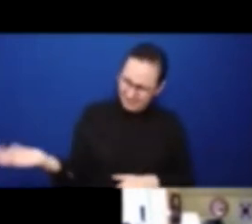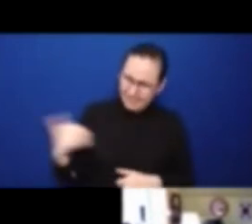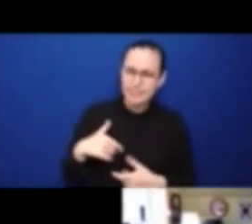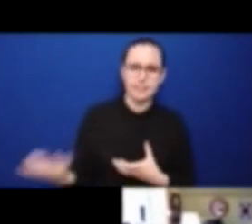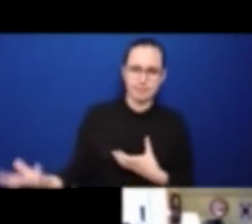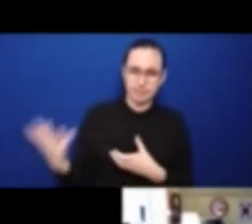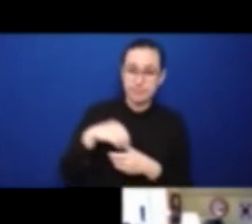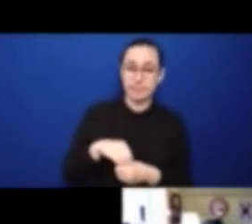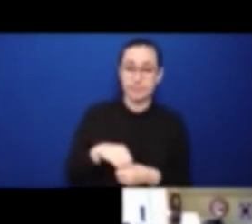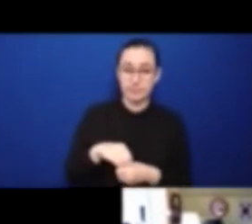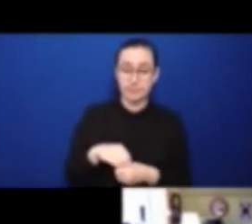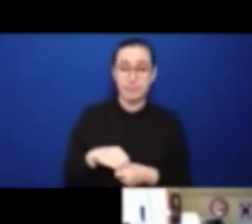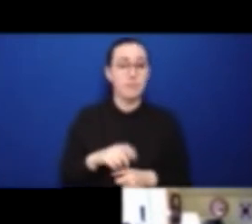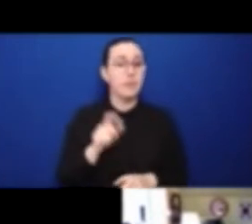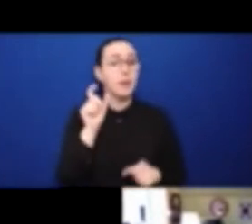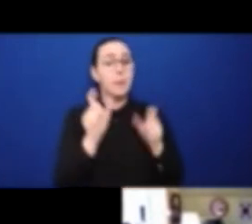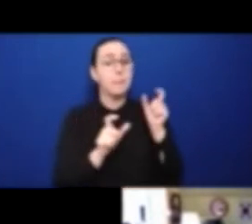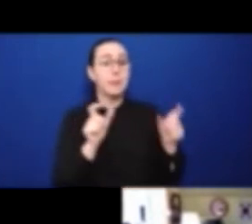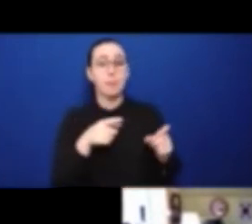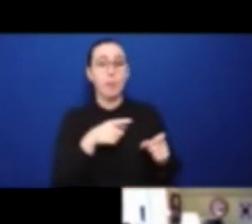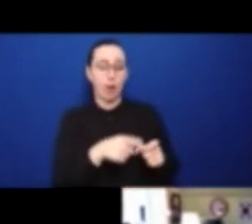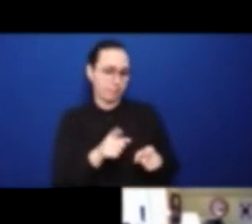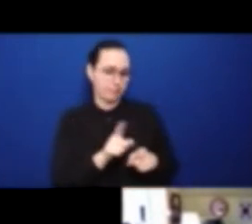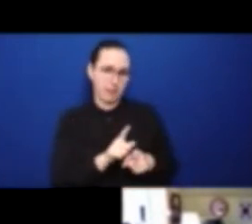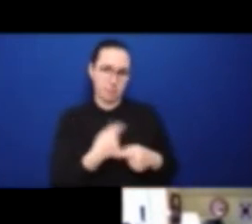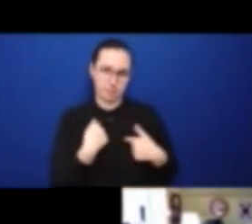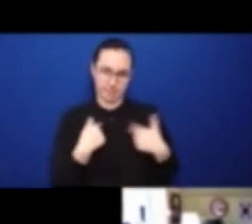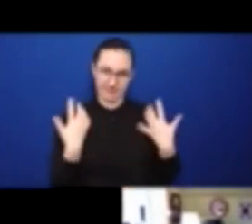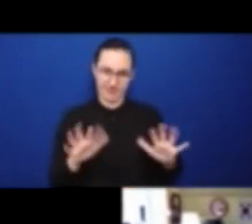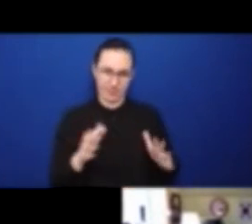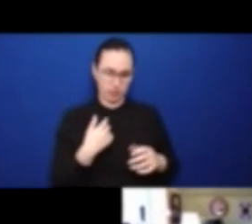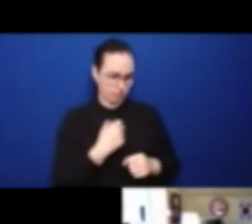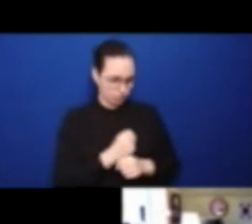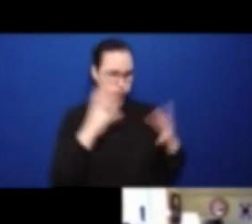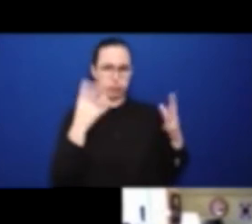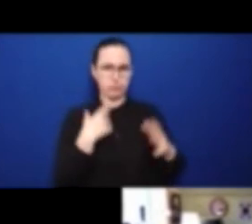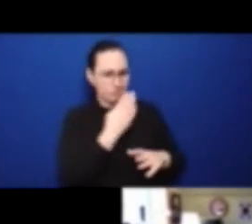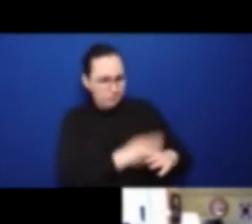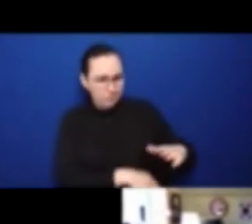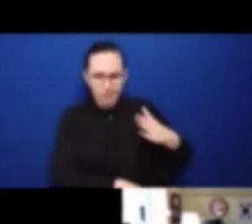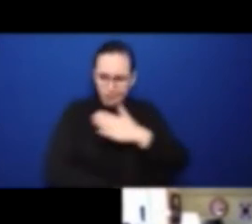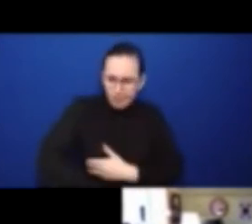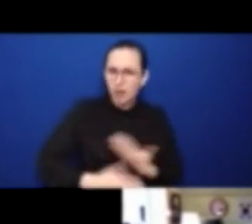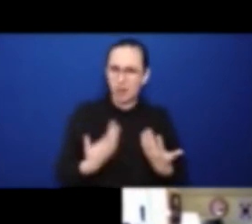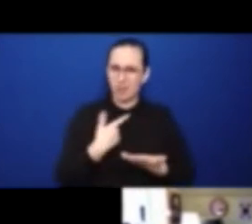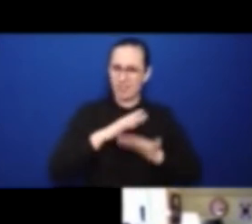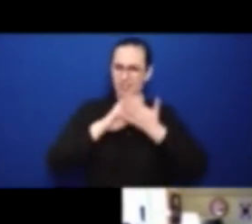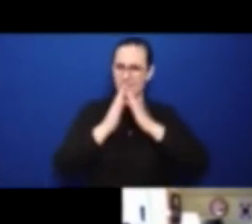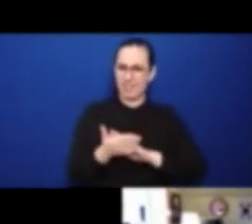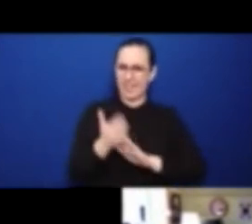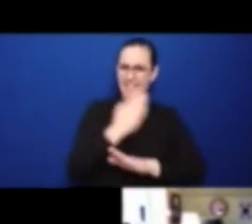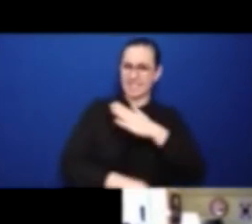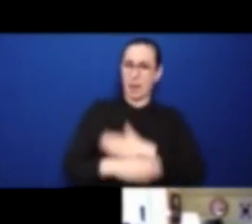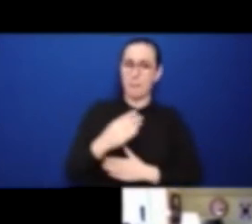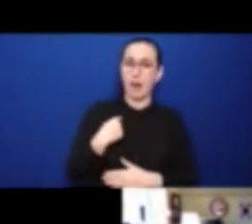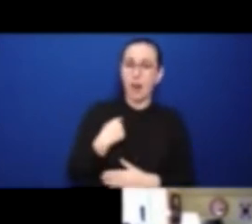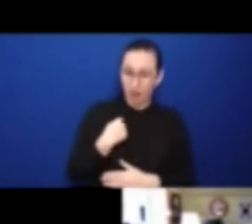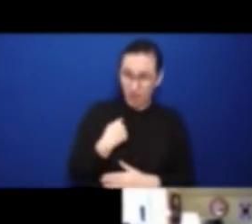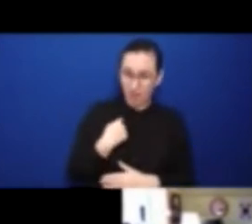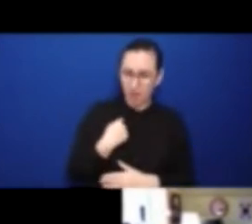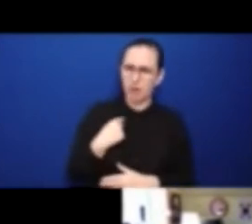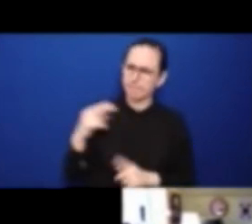were reflected in that instrument. It was not something that was thought necessary and indeed